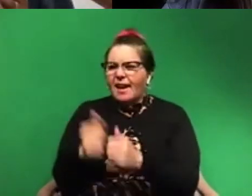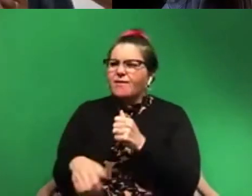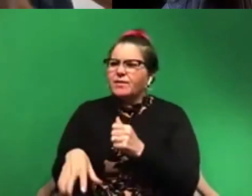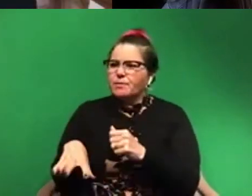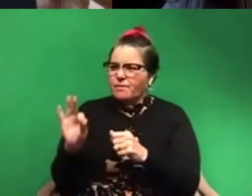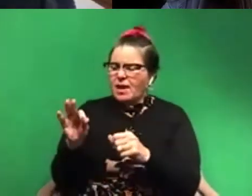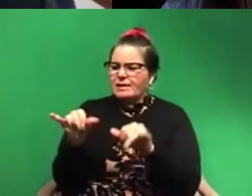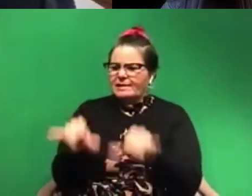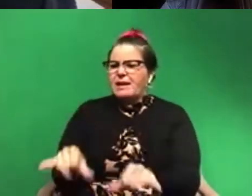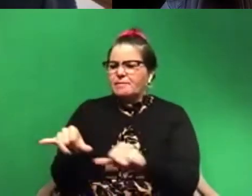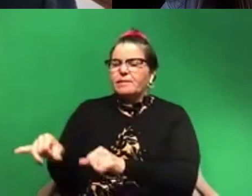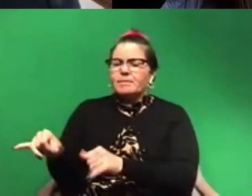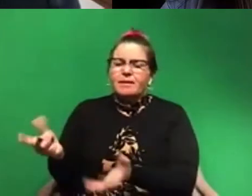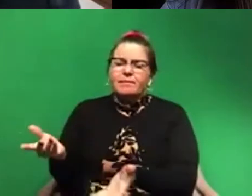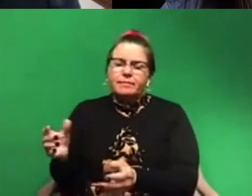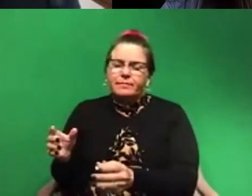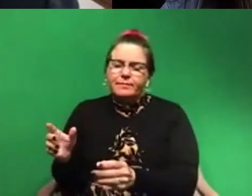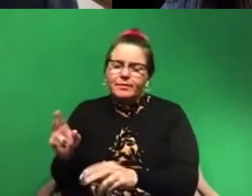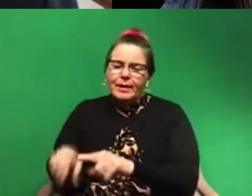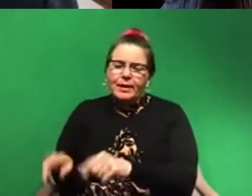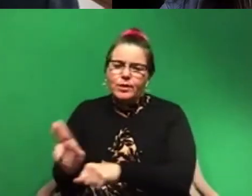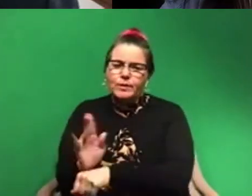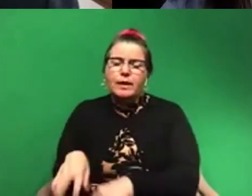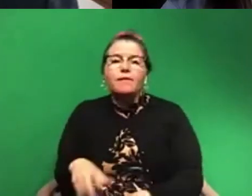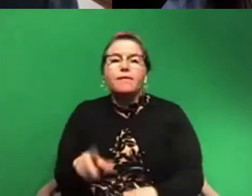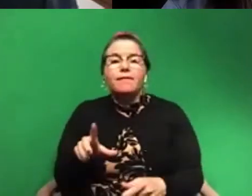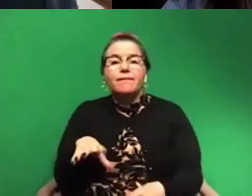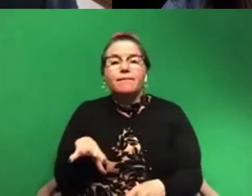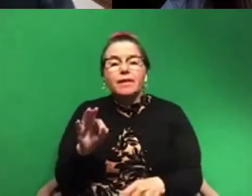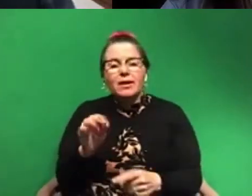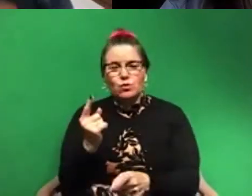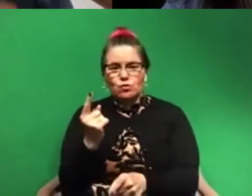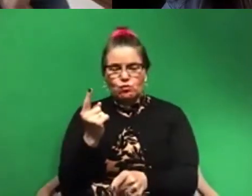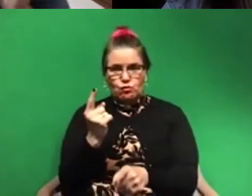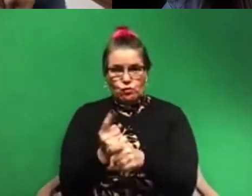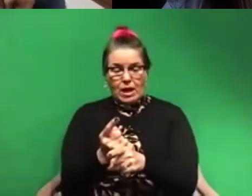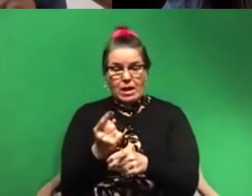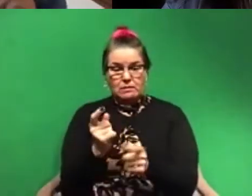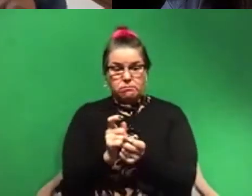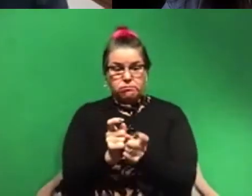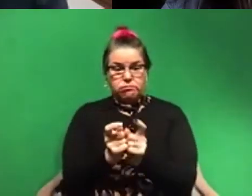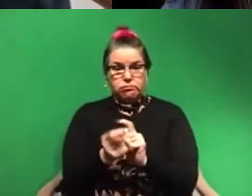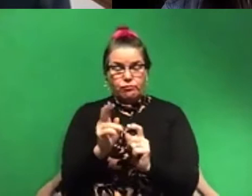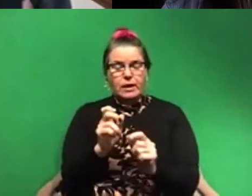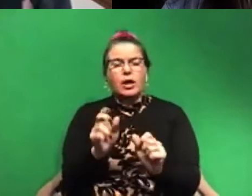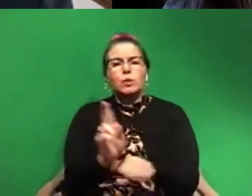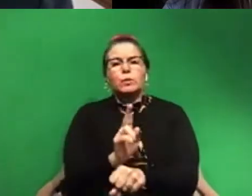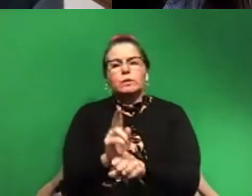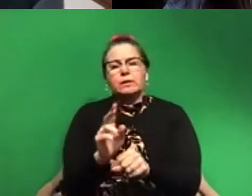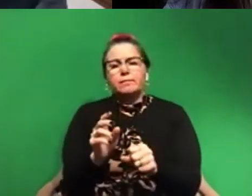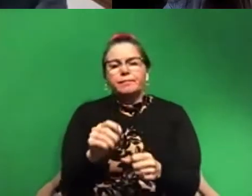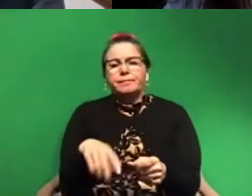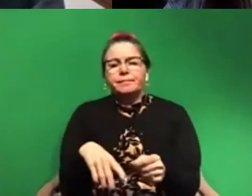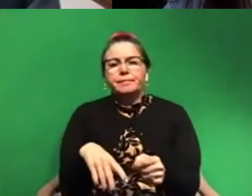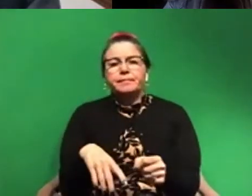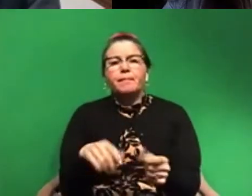useless. So if you can find ones that are evolving at just the right rate, you can use them as the indicators. So for most animals, that